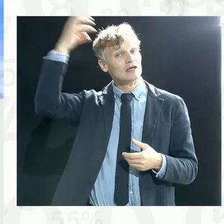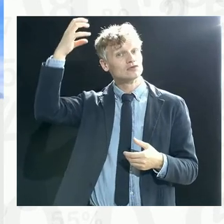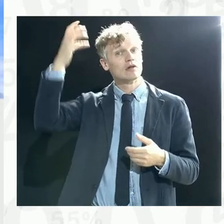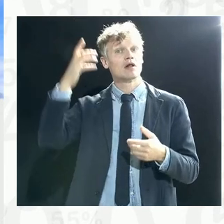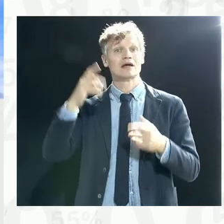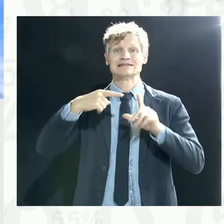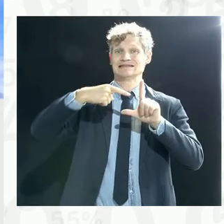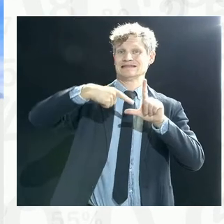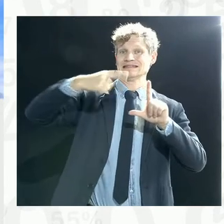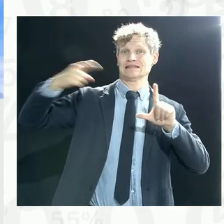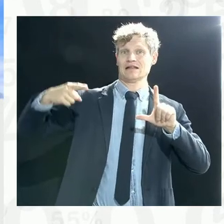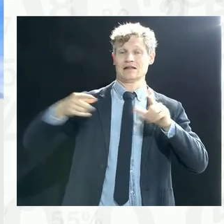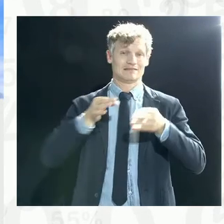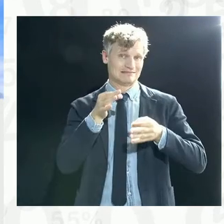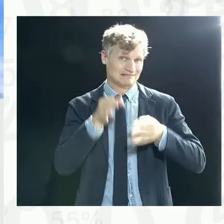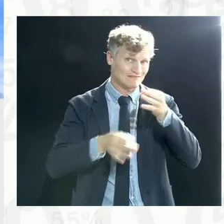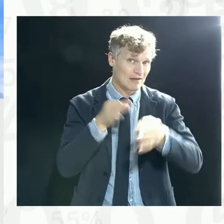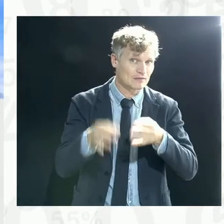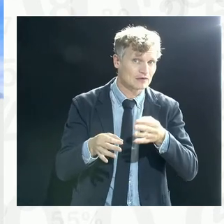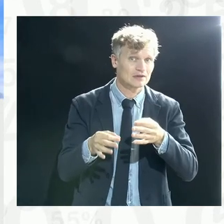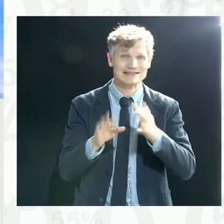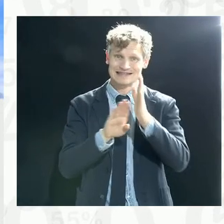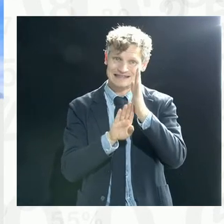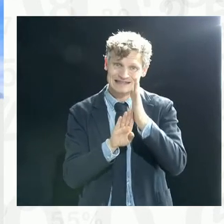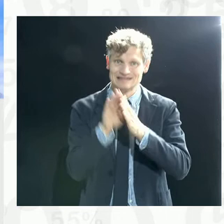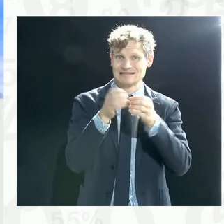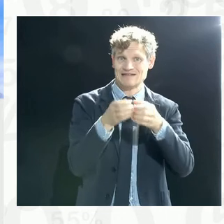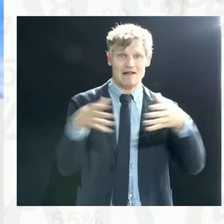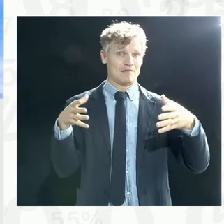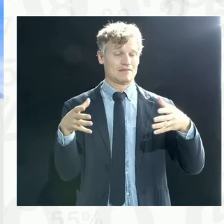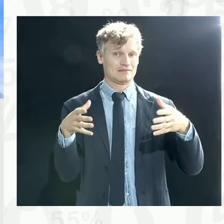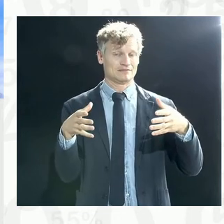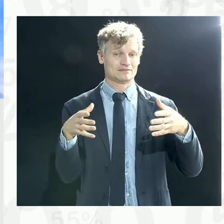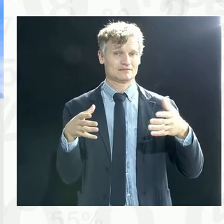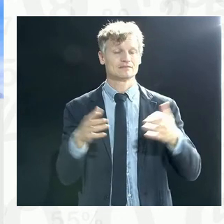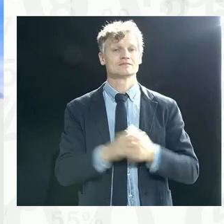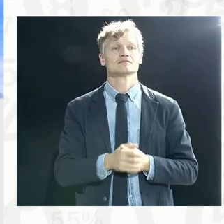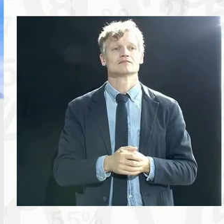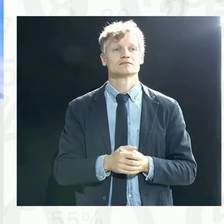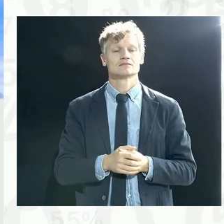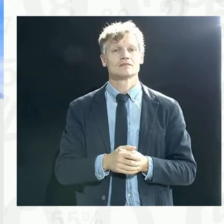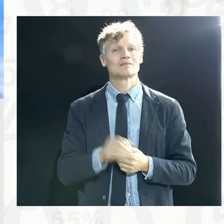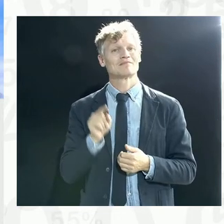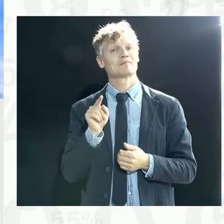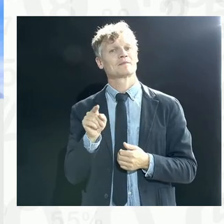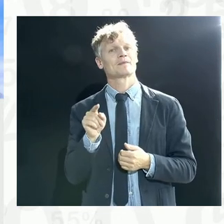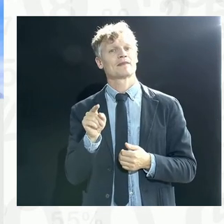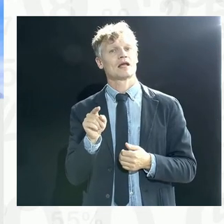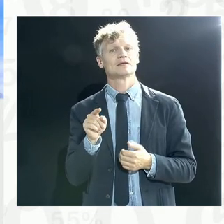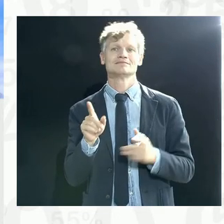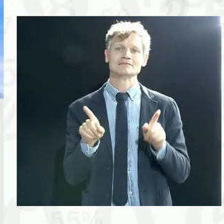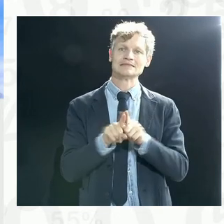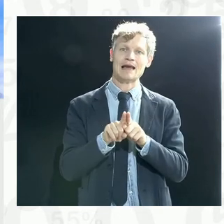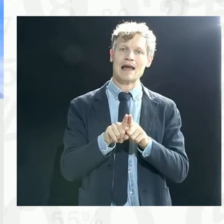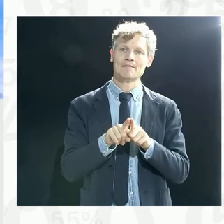of the national strategy for development of statistics was more or less like a bottom-up